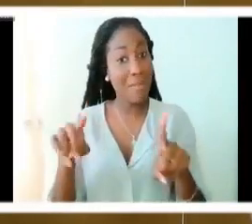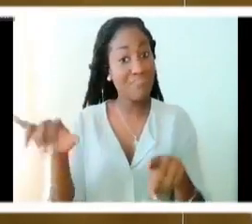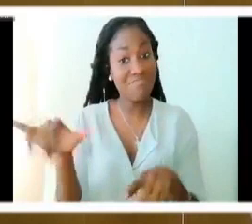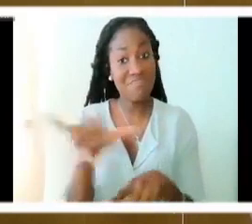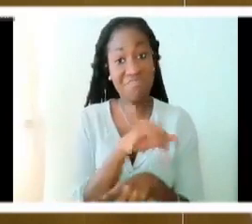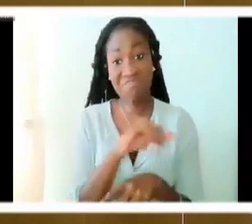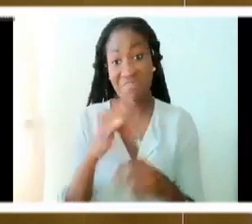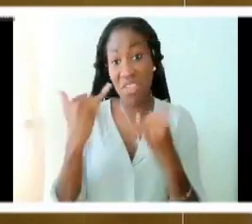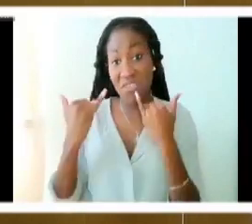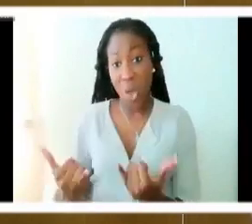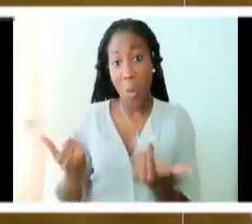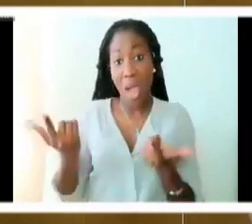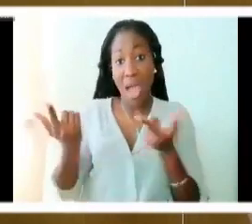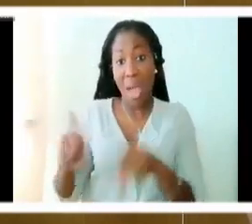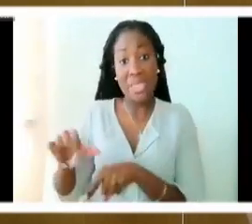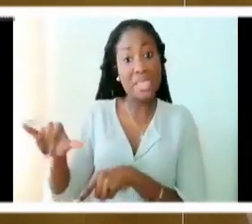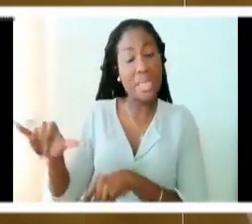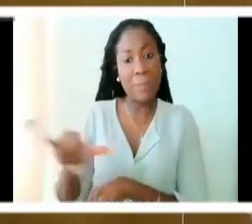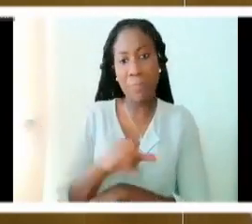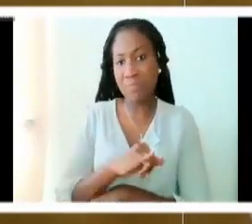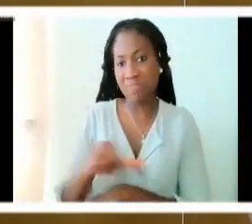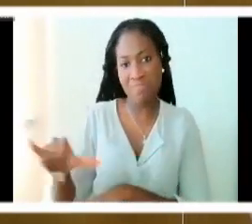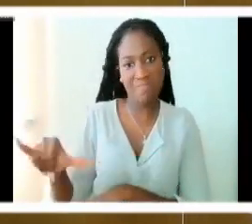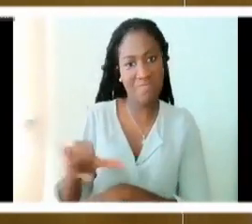When we put making money